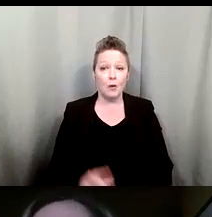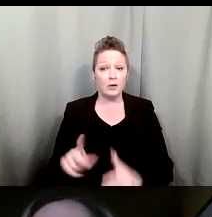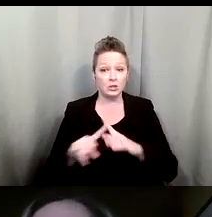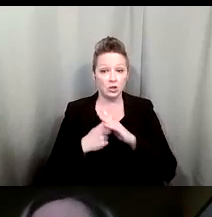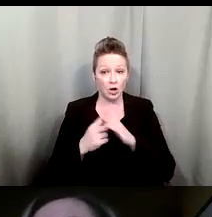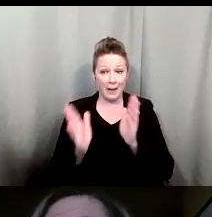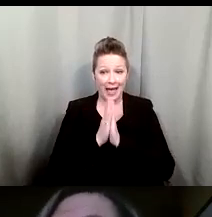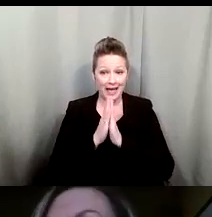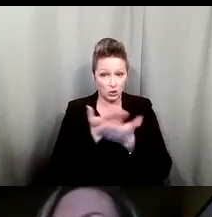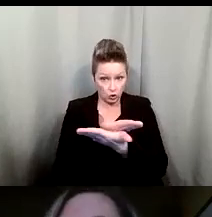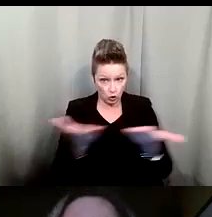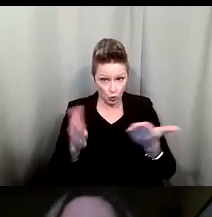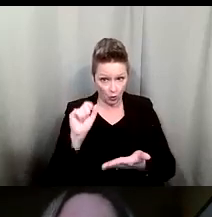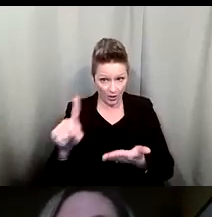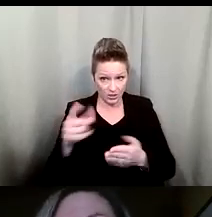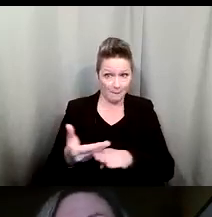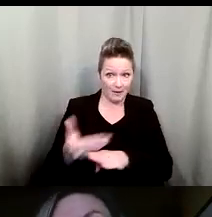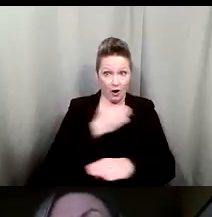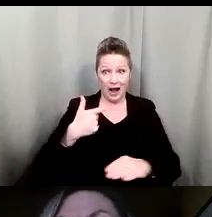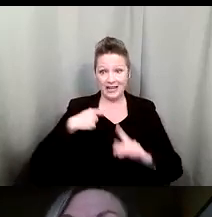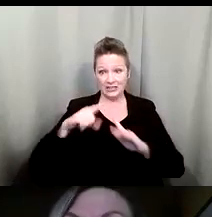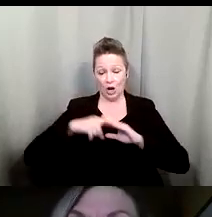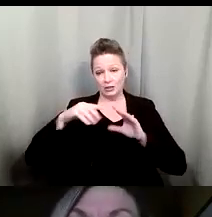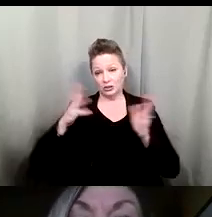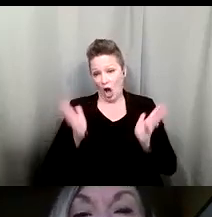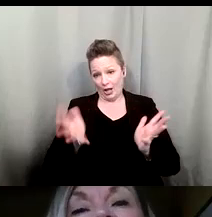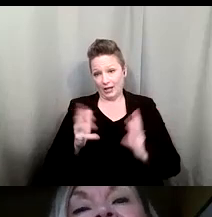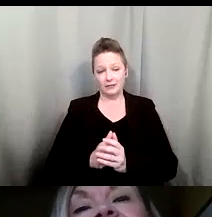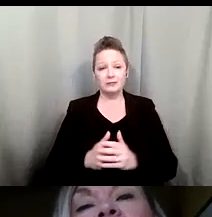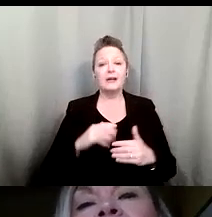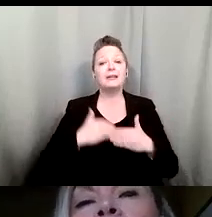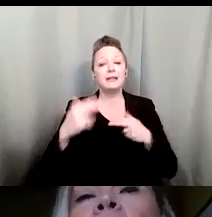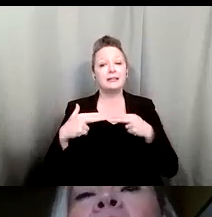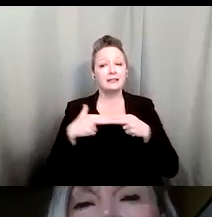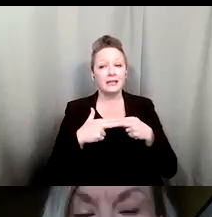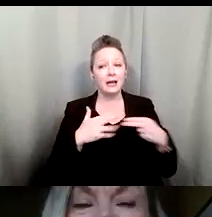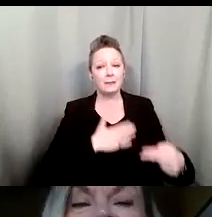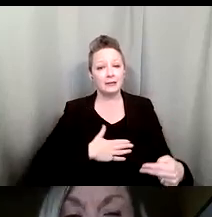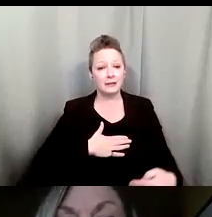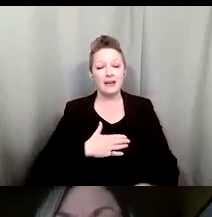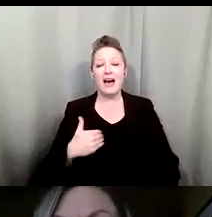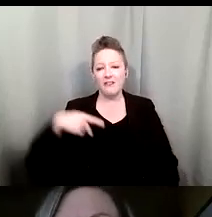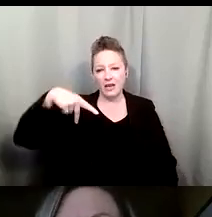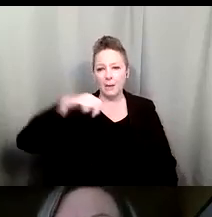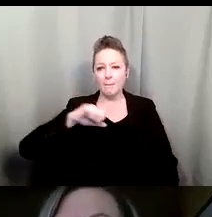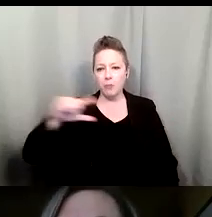a question before I start talking so I have the next slide please this will be a poll question